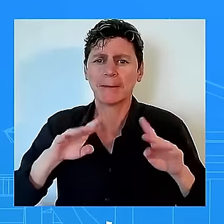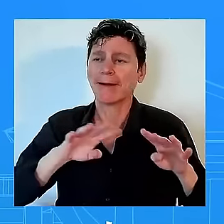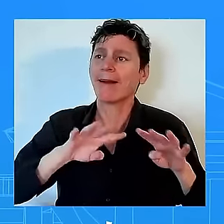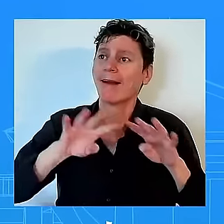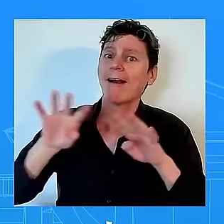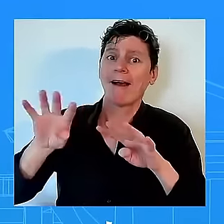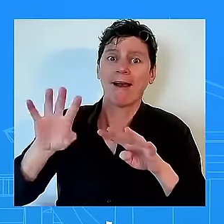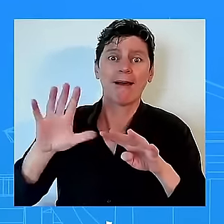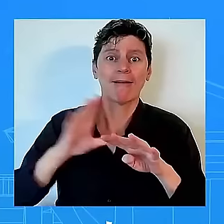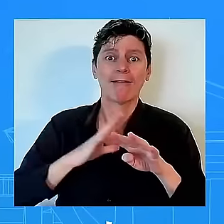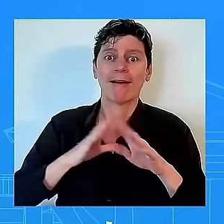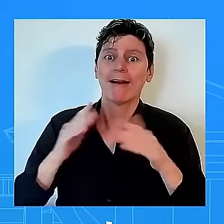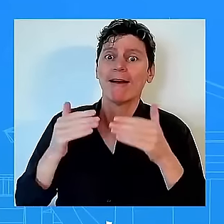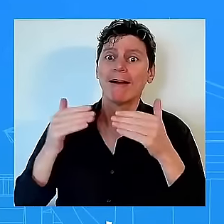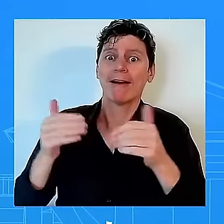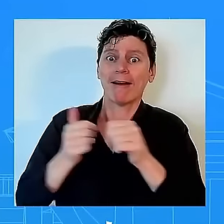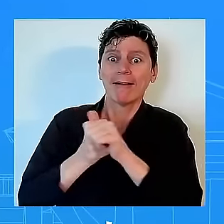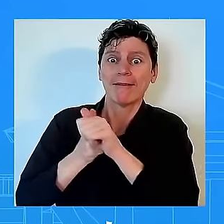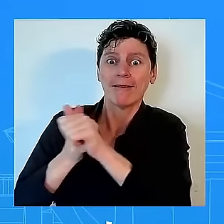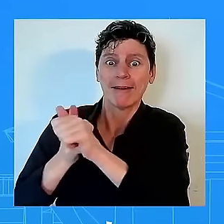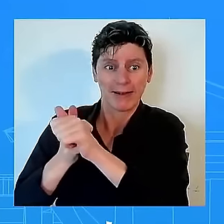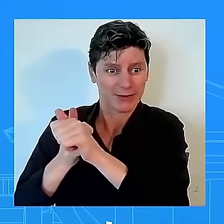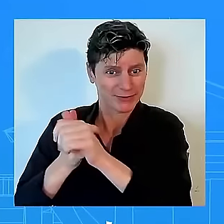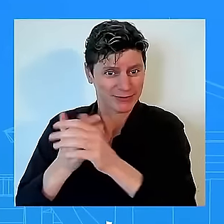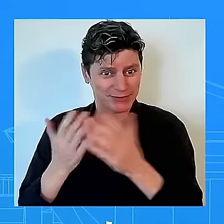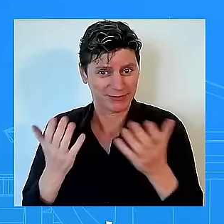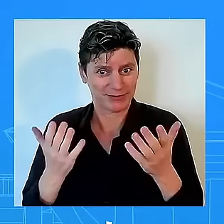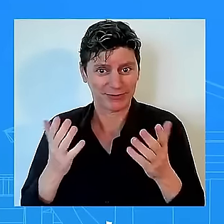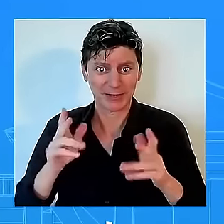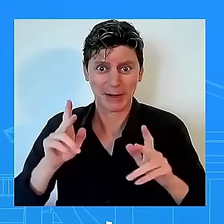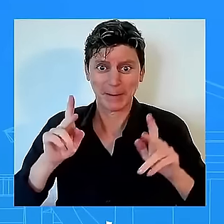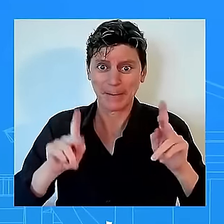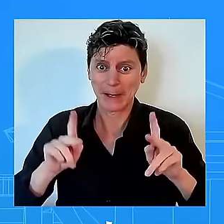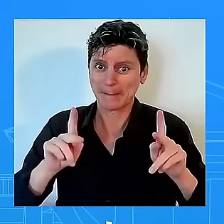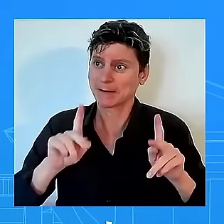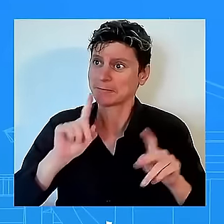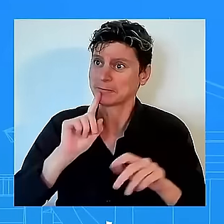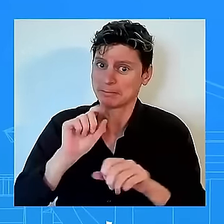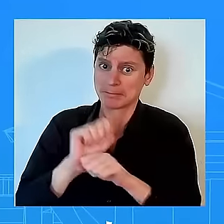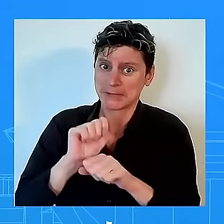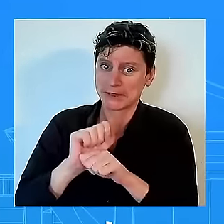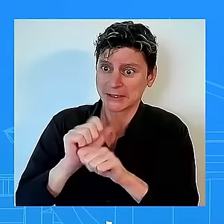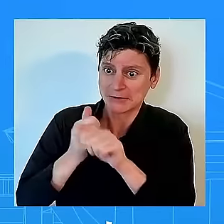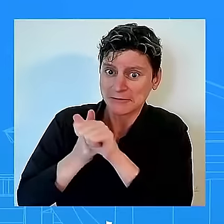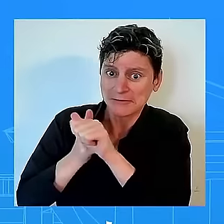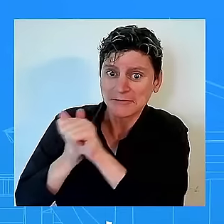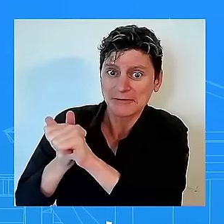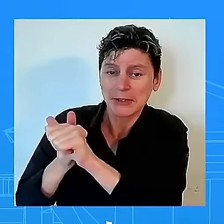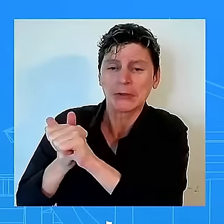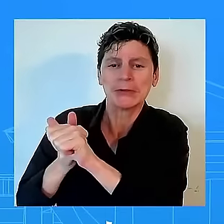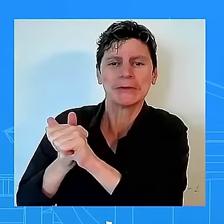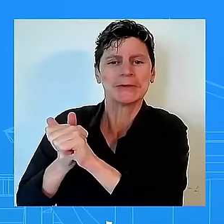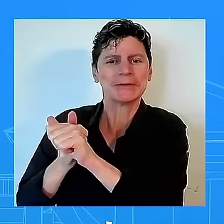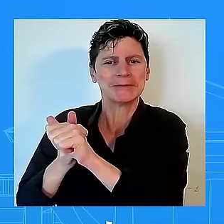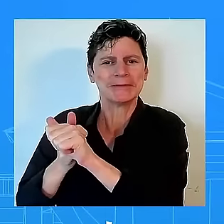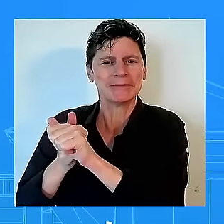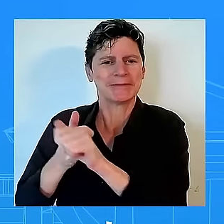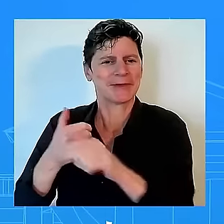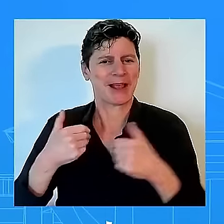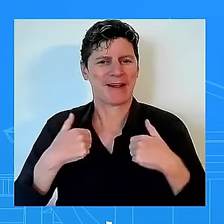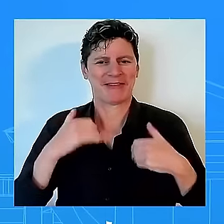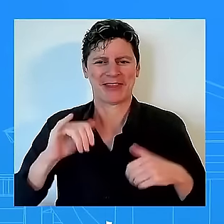listen to you when you are a national leader and when you make comments like that all it does is create